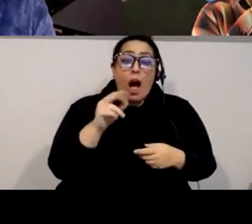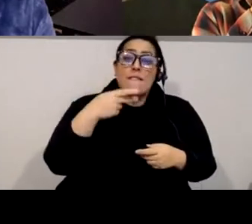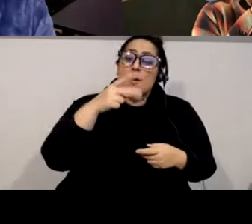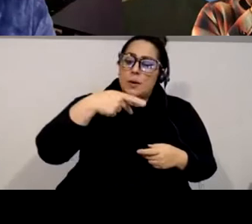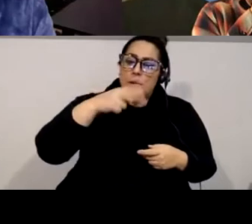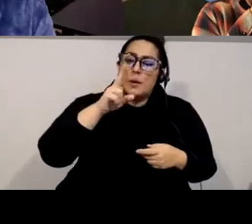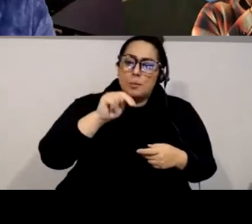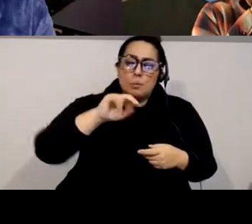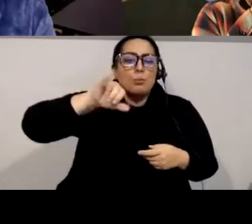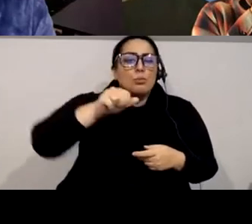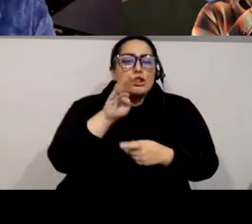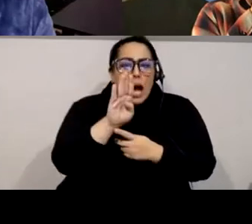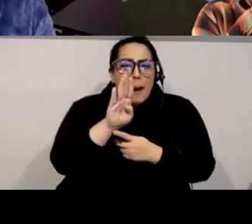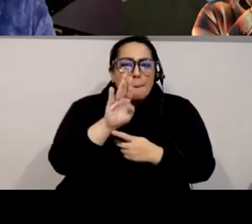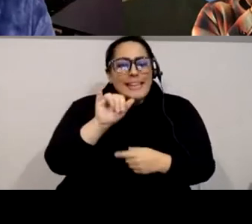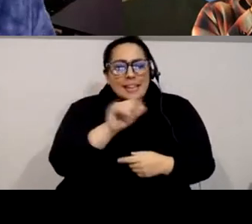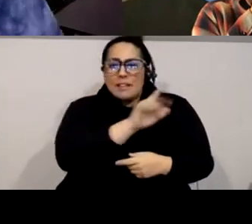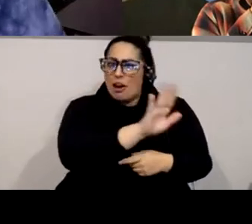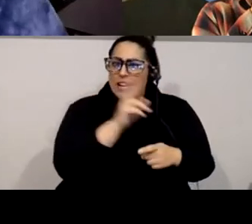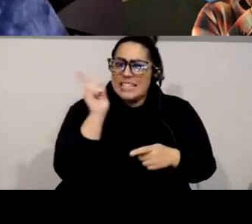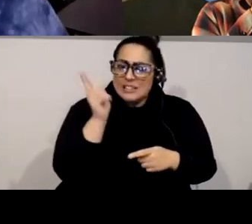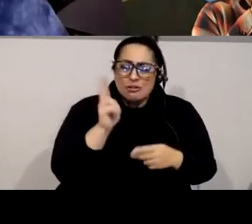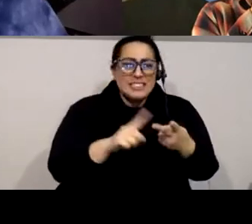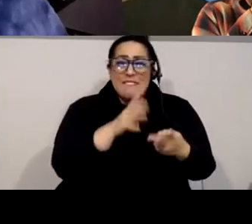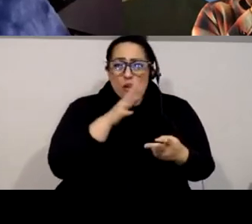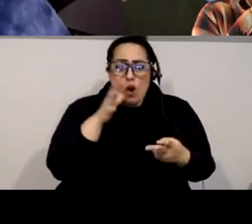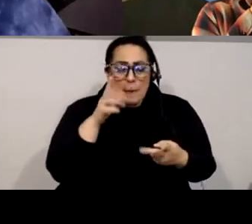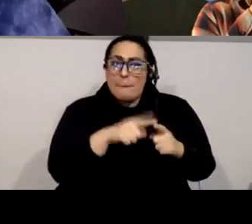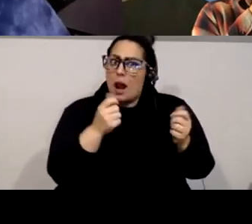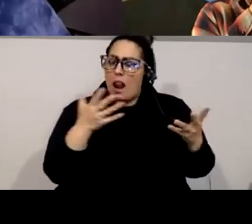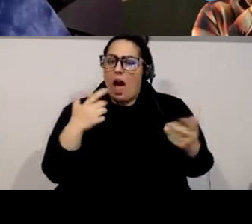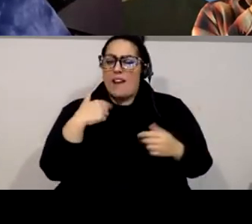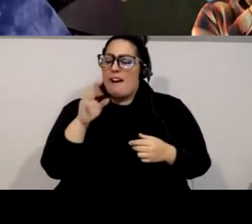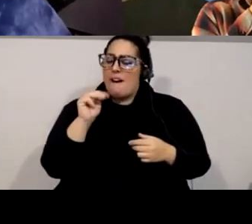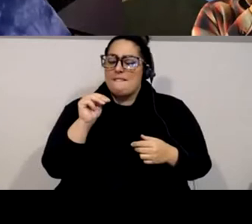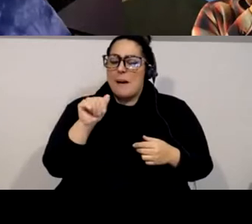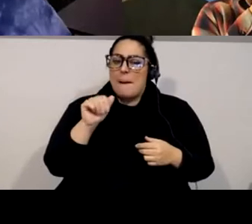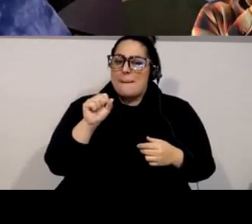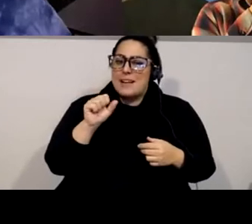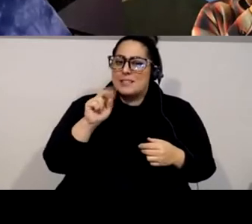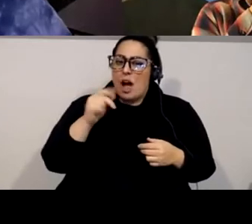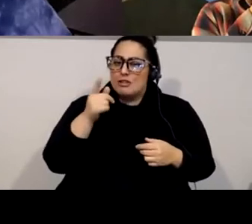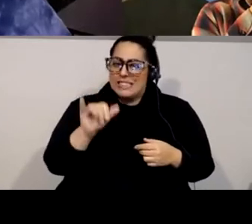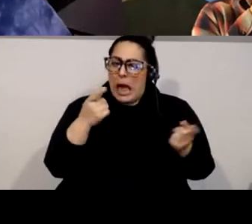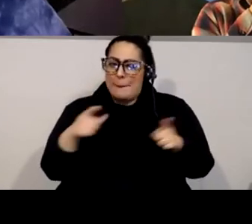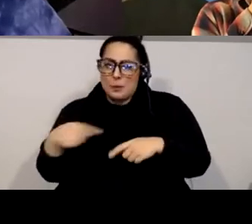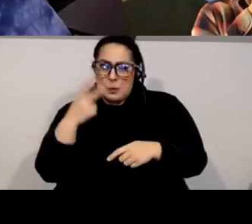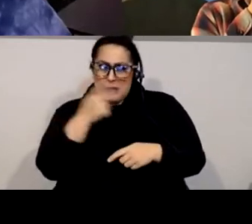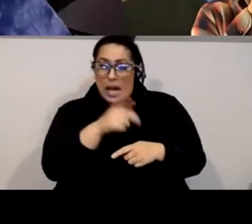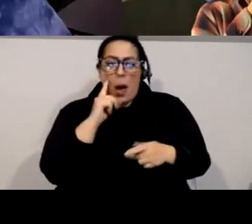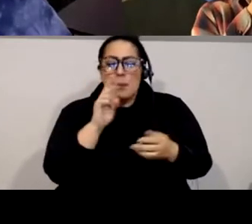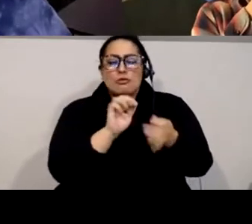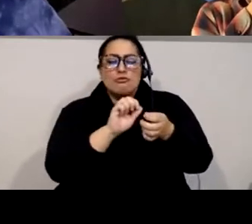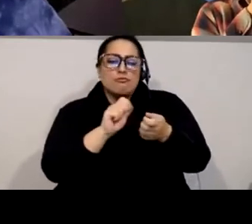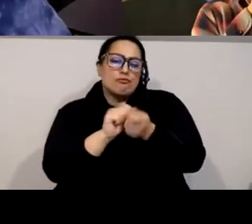um and so but there's a lot of misogyny in that video as well because uh just to translate one of the lines it's almost like when he's